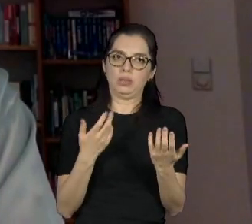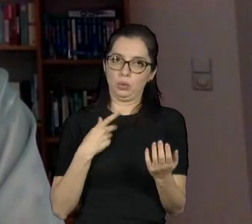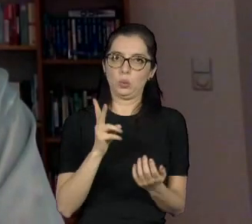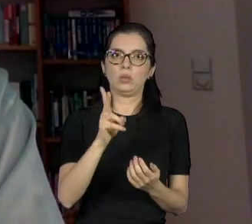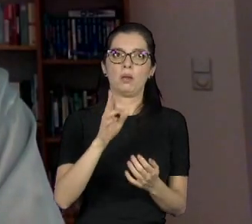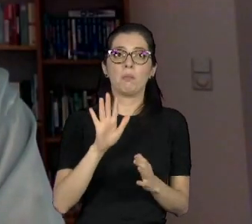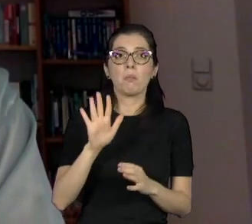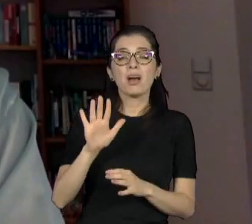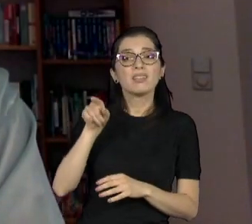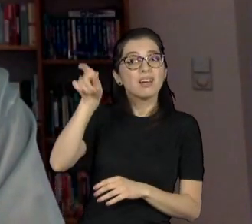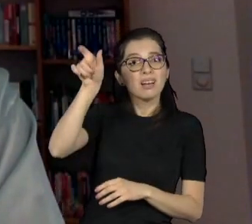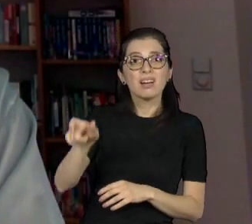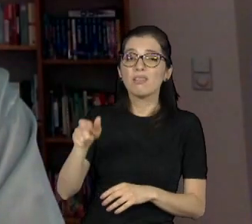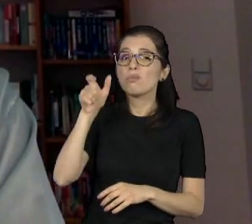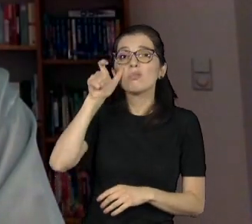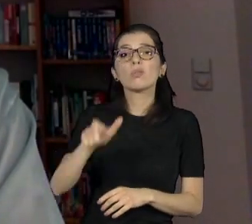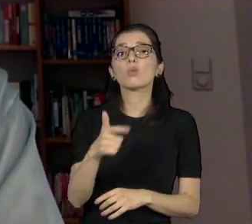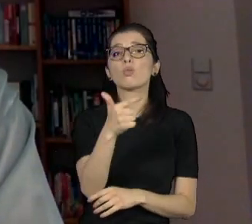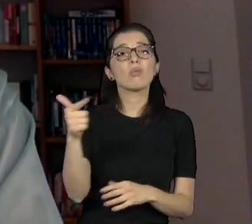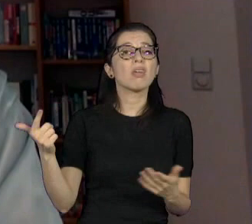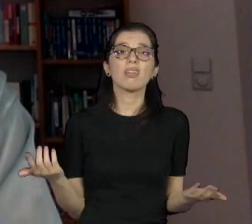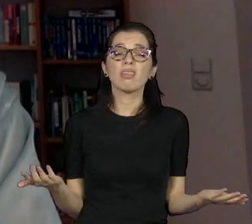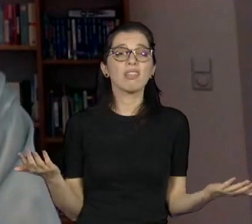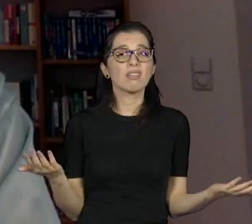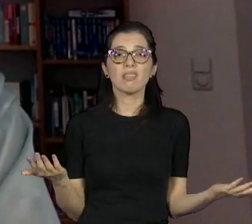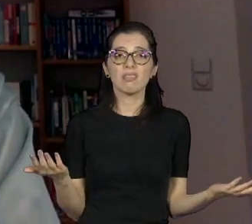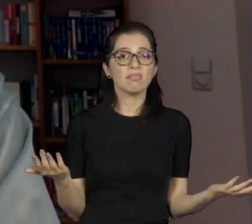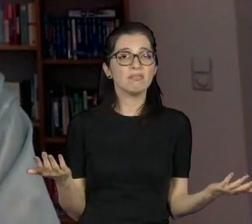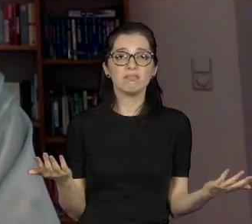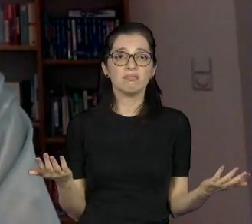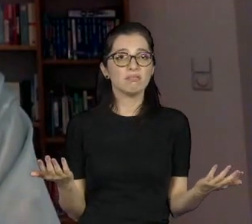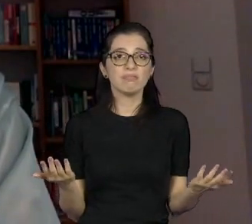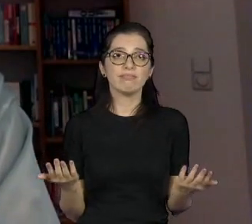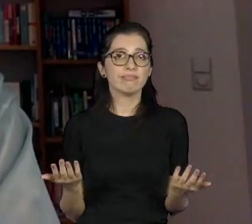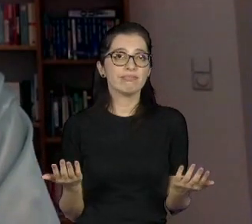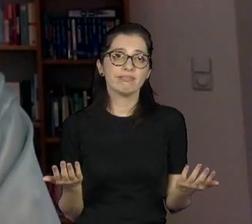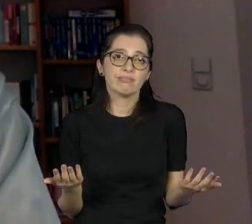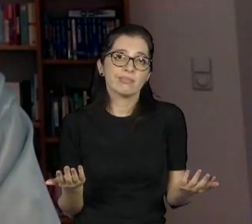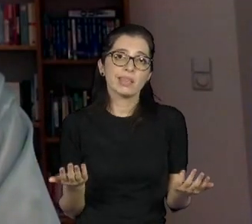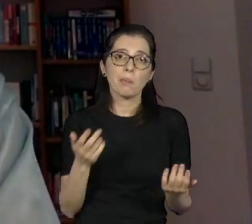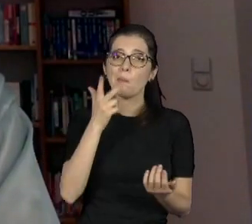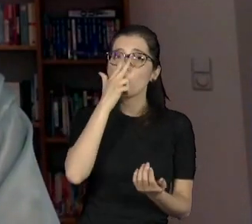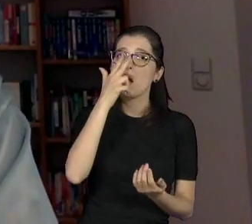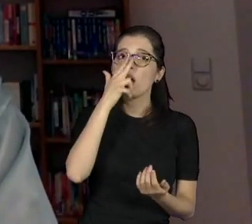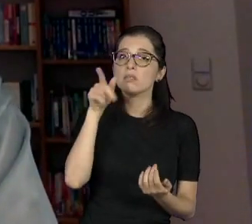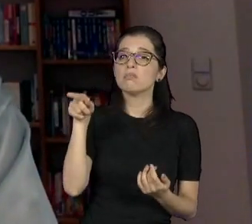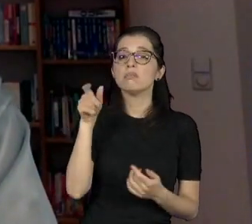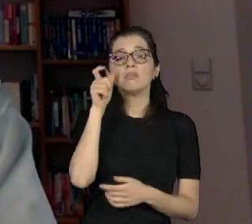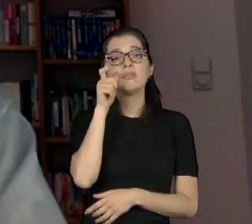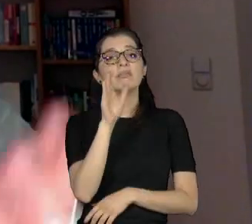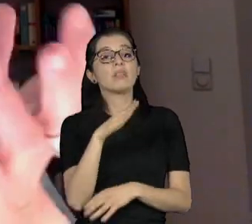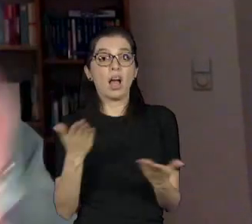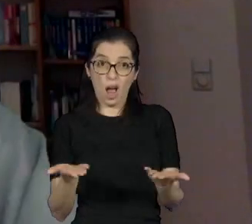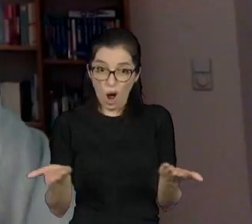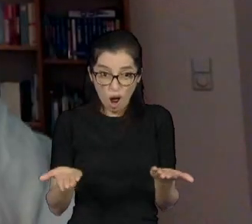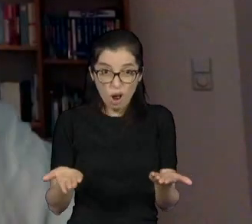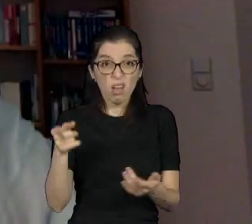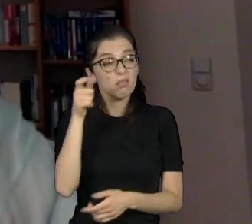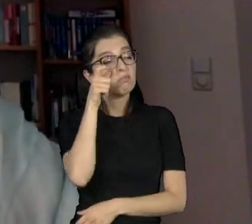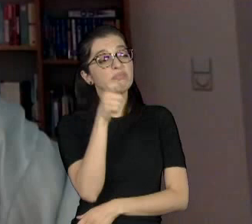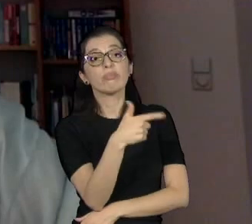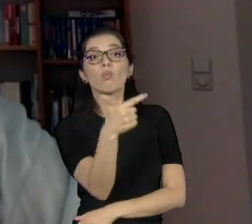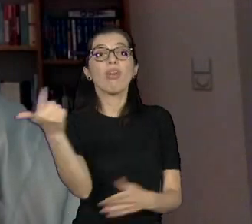but it was it was not something that he was interested then and it doesn't seem like he's not